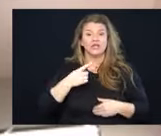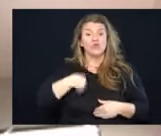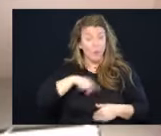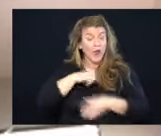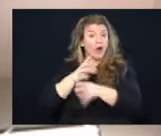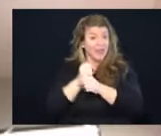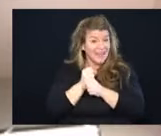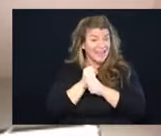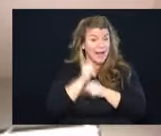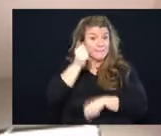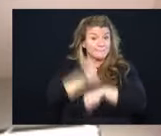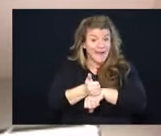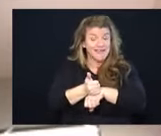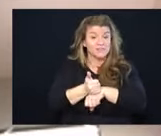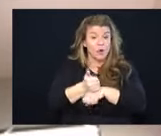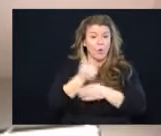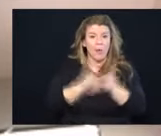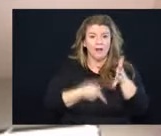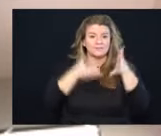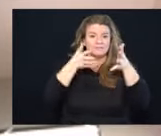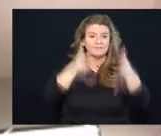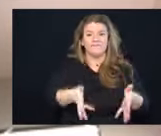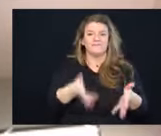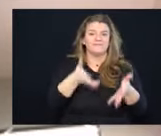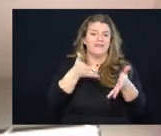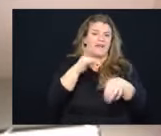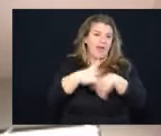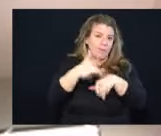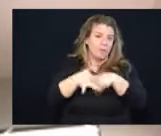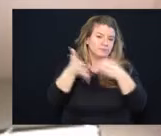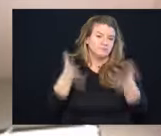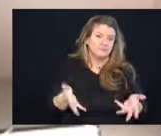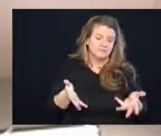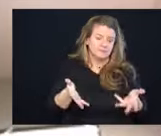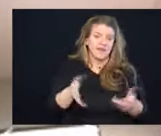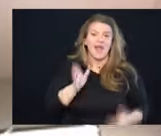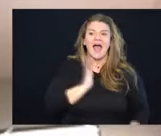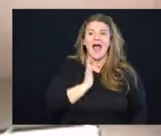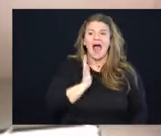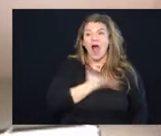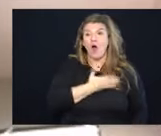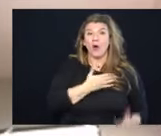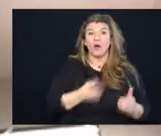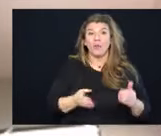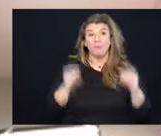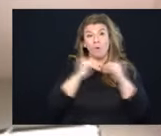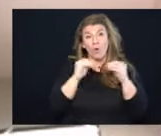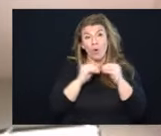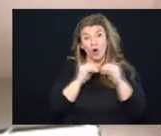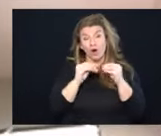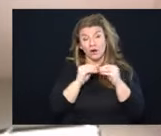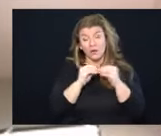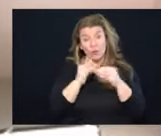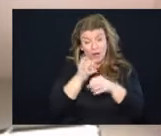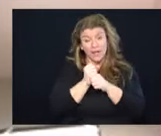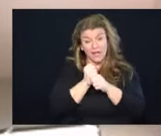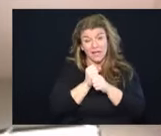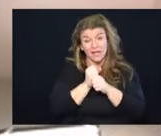based on the supply chain availability, more than our fair share of the